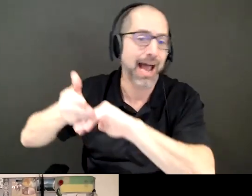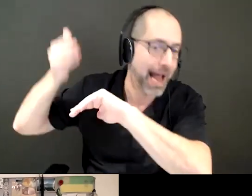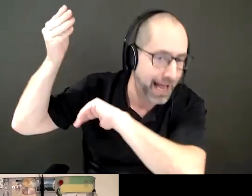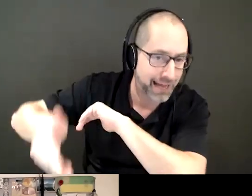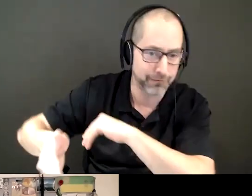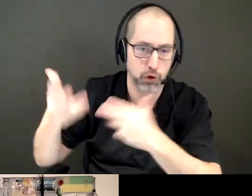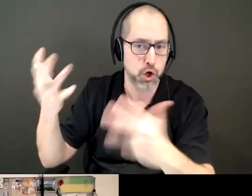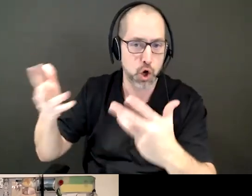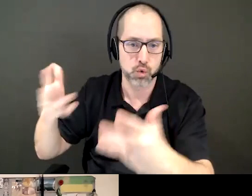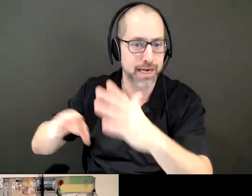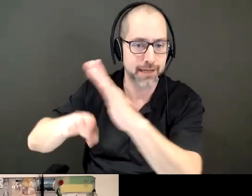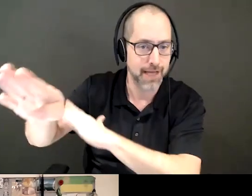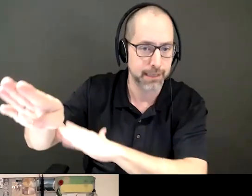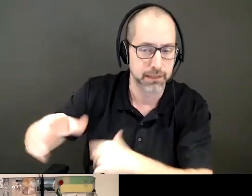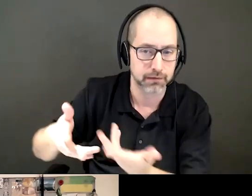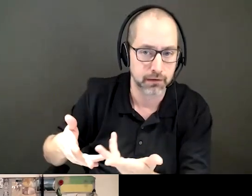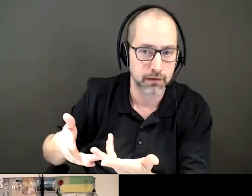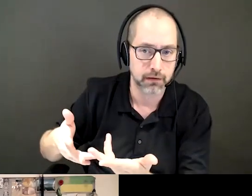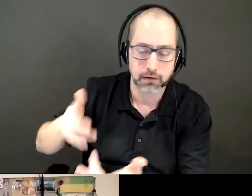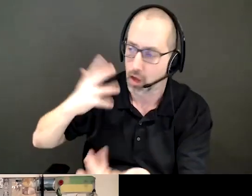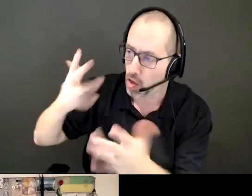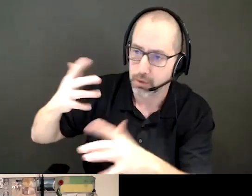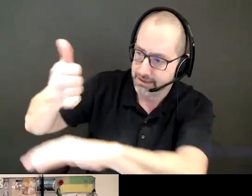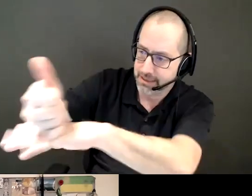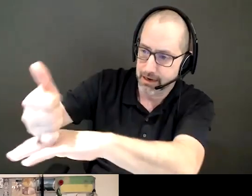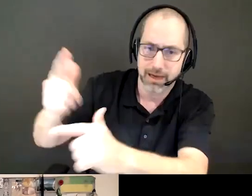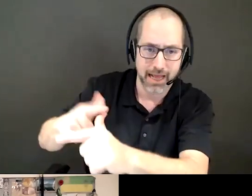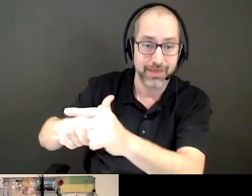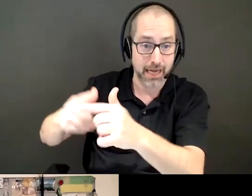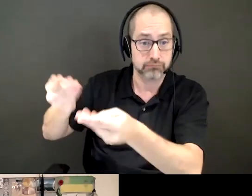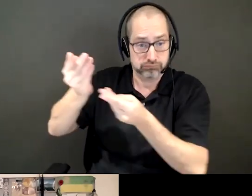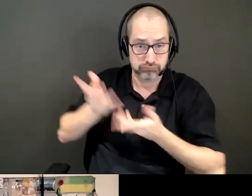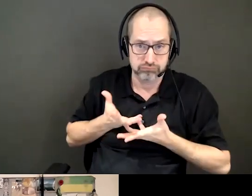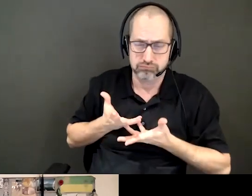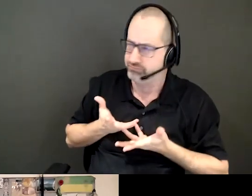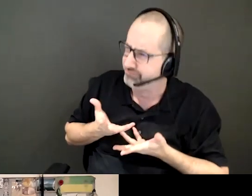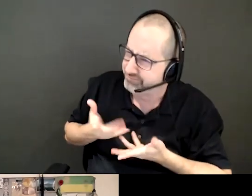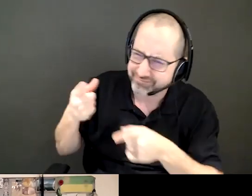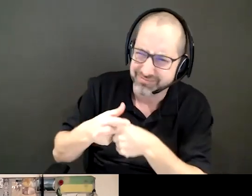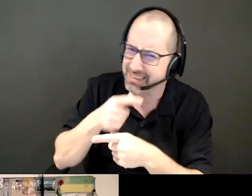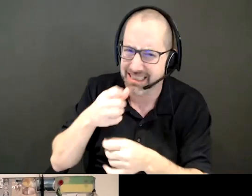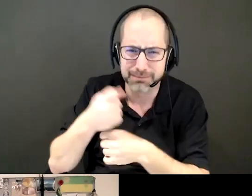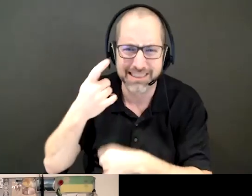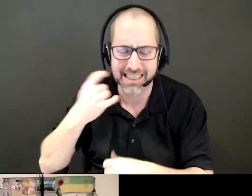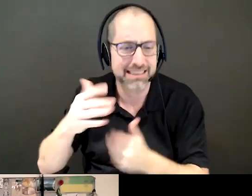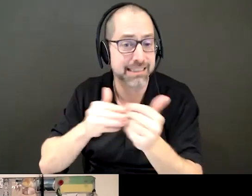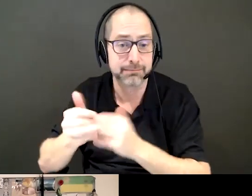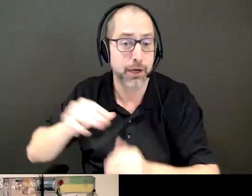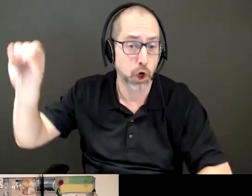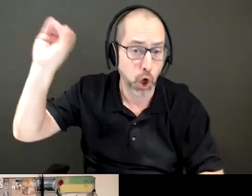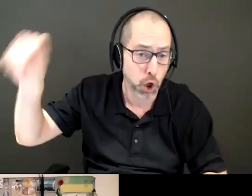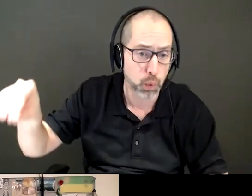after they've developed them, which didn't make any sense whatsoever. And whether you're in Ottawa or in Winnipeg or in